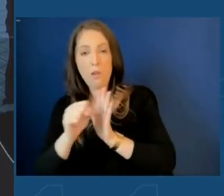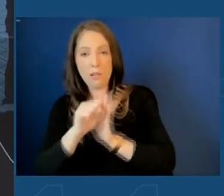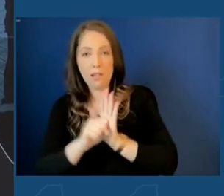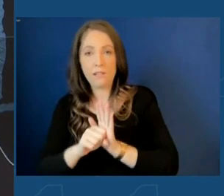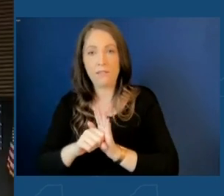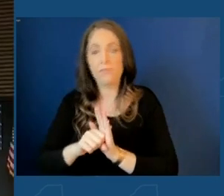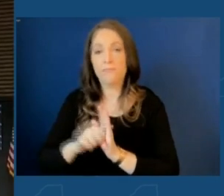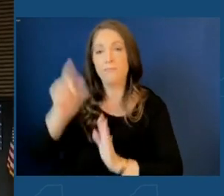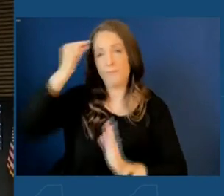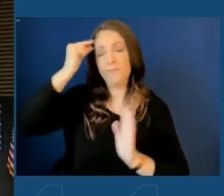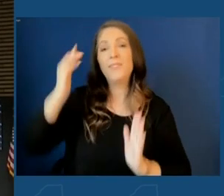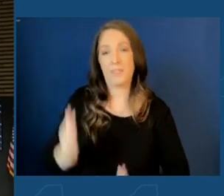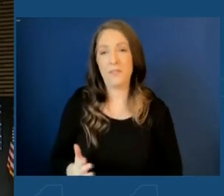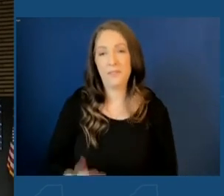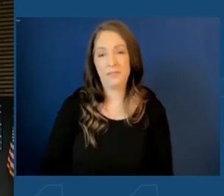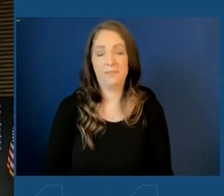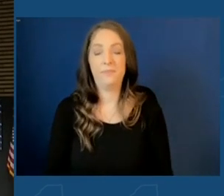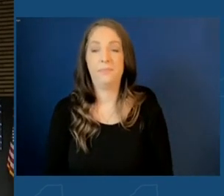governor, Kathy Hochul.